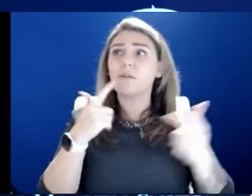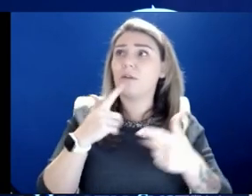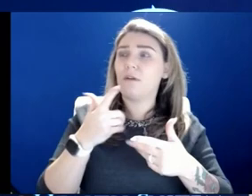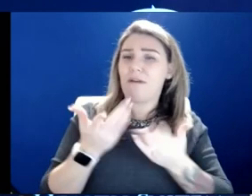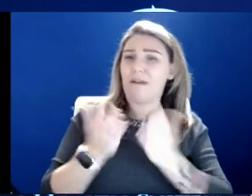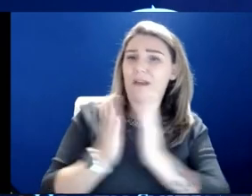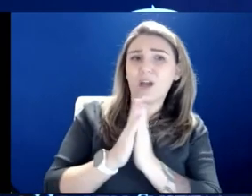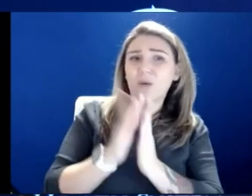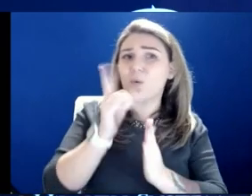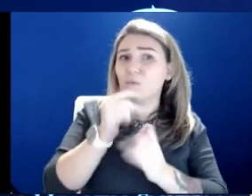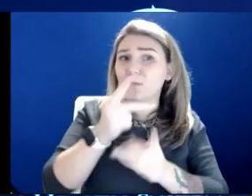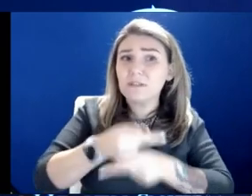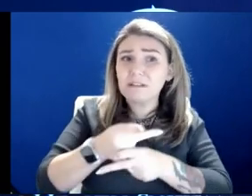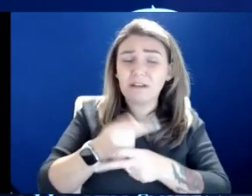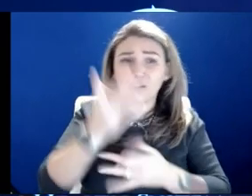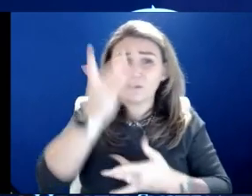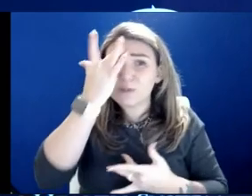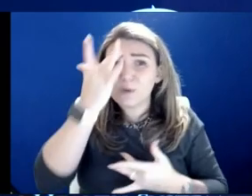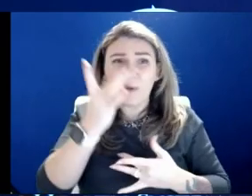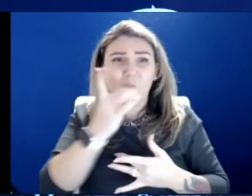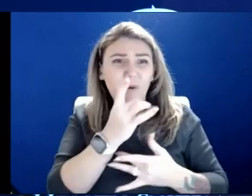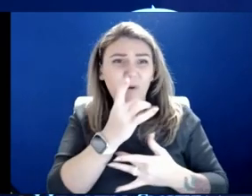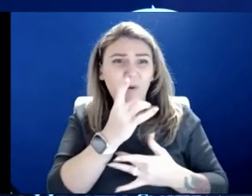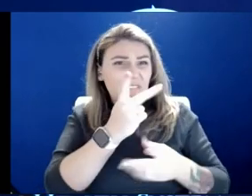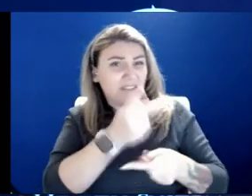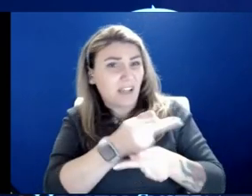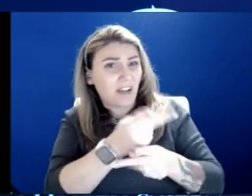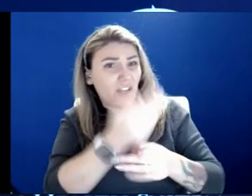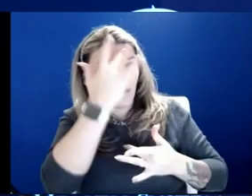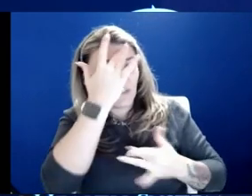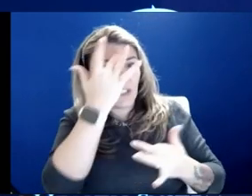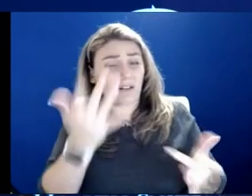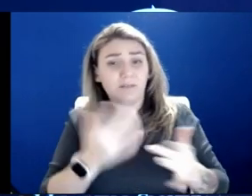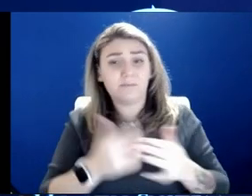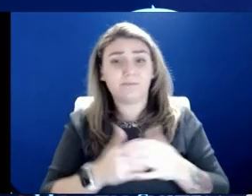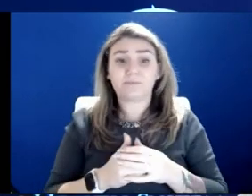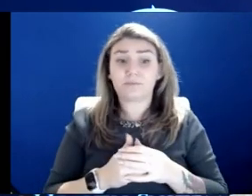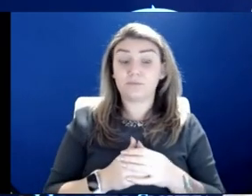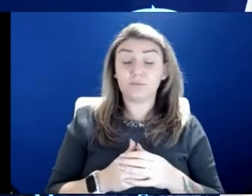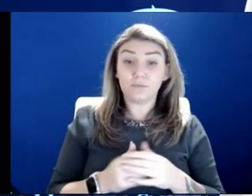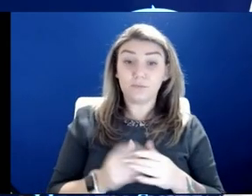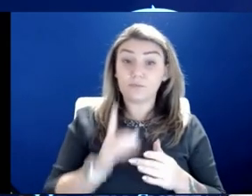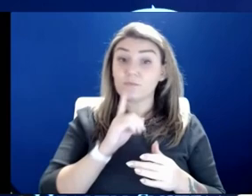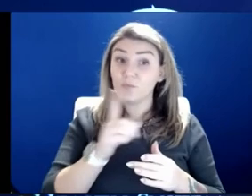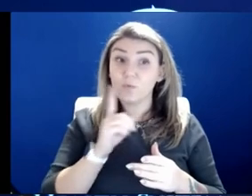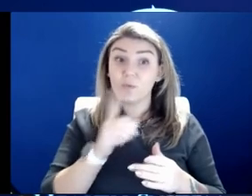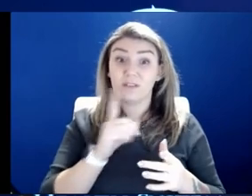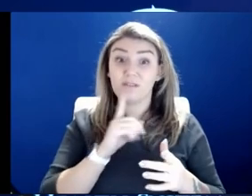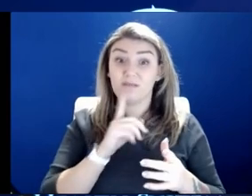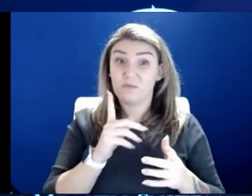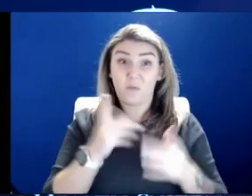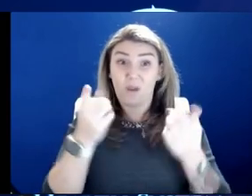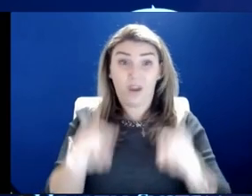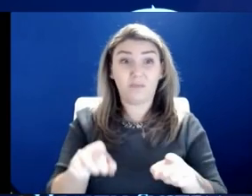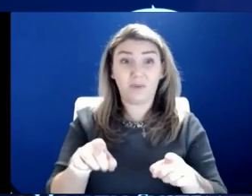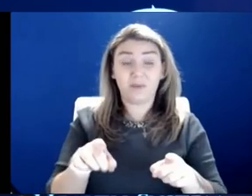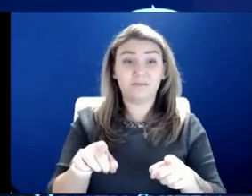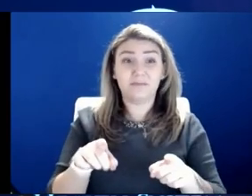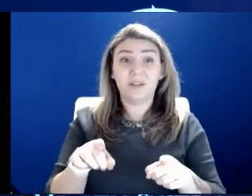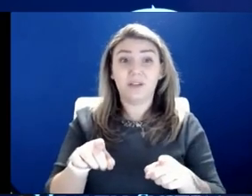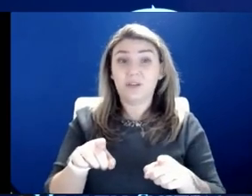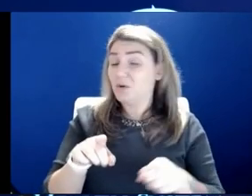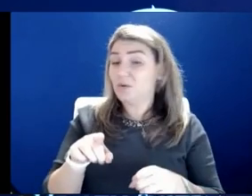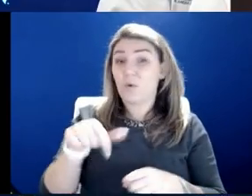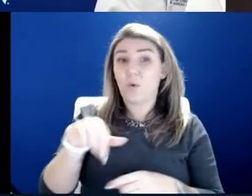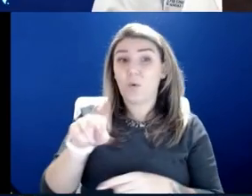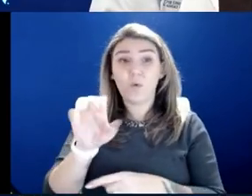everybody's sick, who takes care of the sick? And in fact, that's exactly the issue that Quentin Mayer Lucas has had. Let's turn to